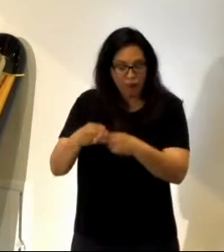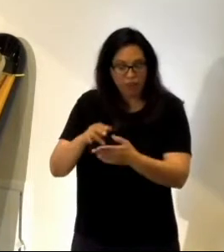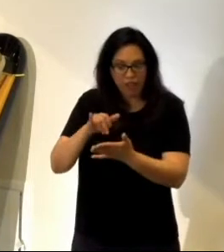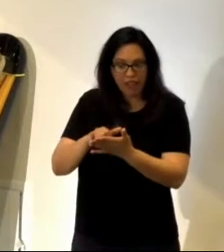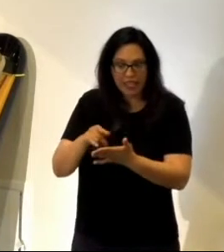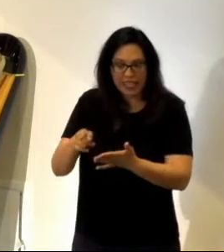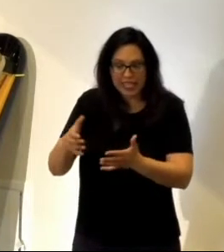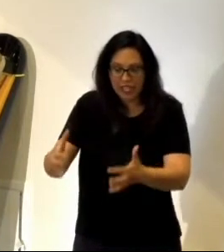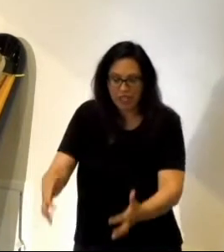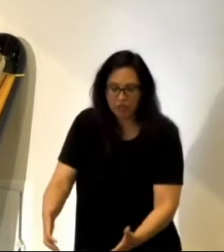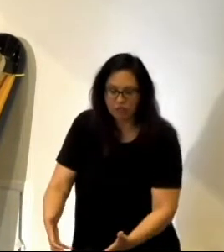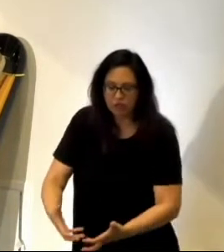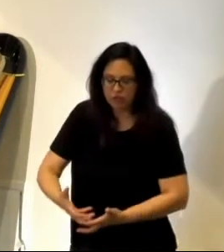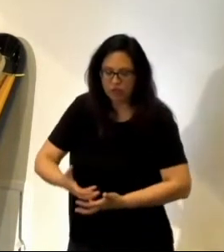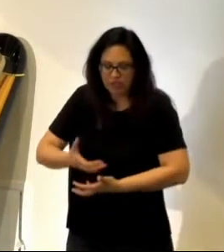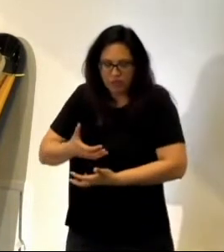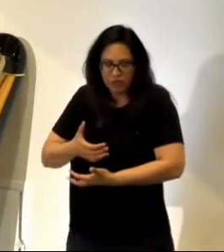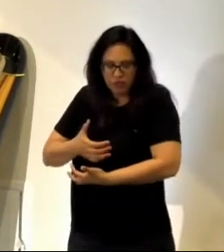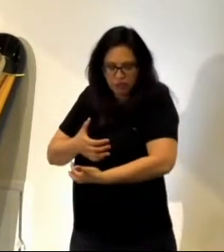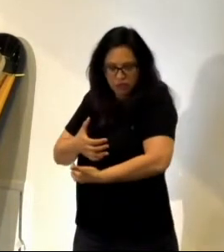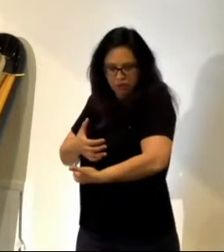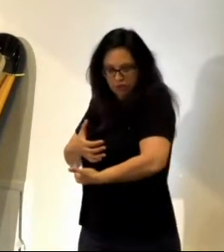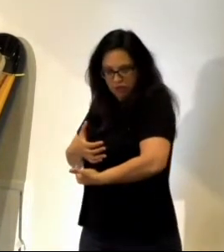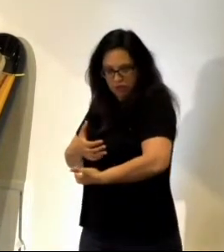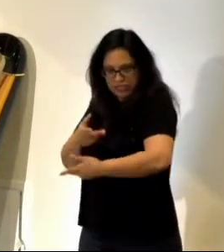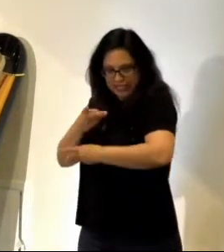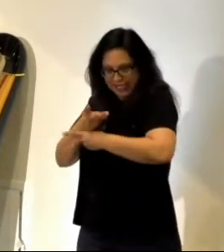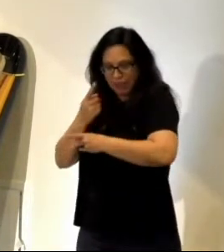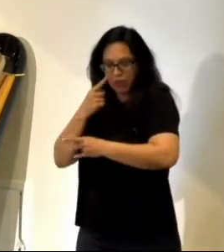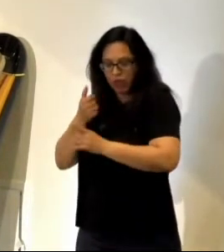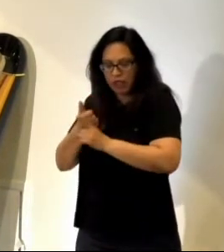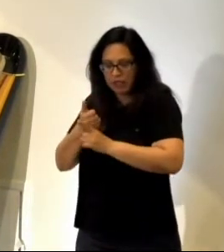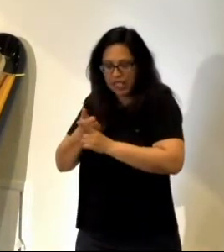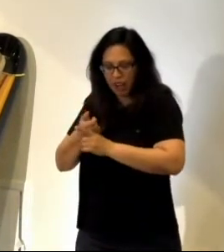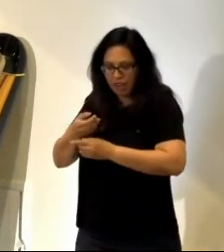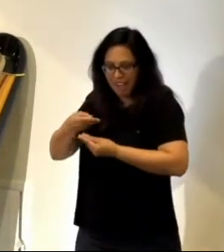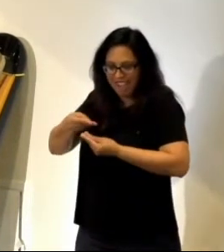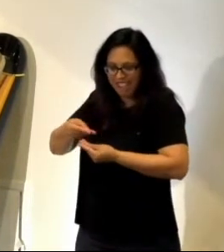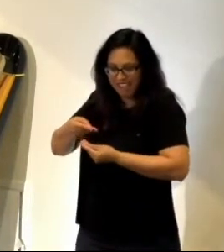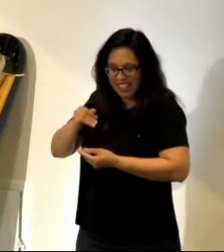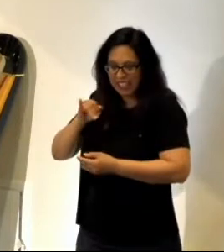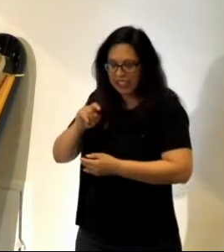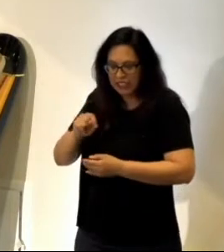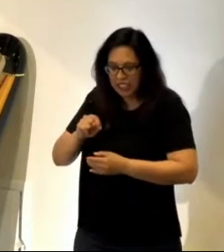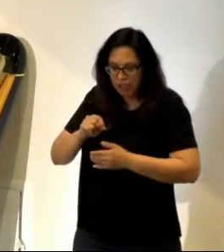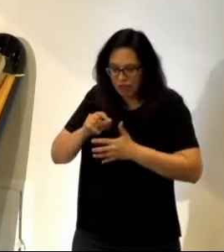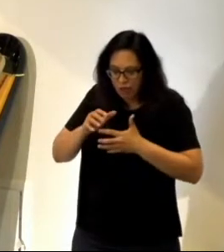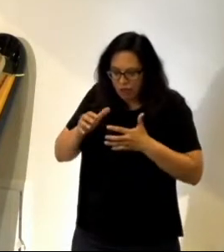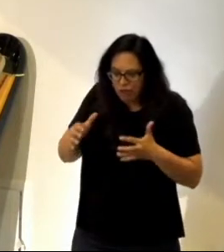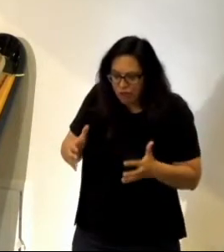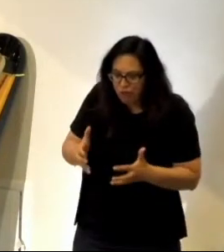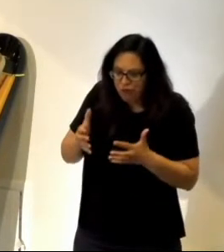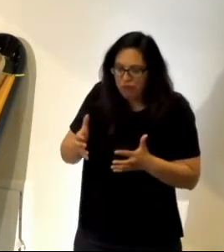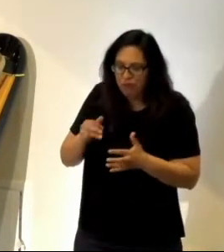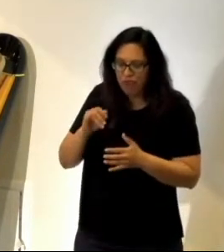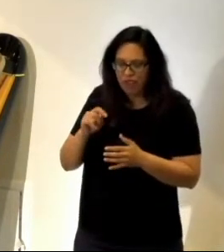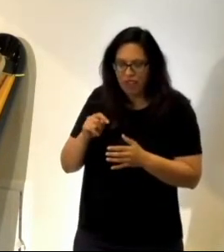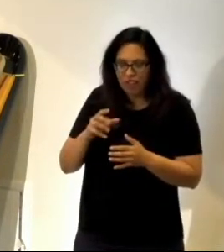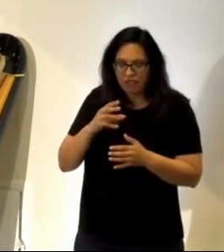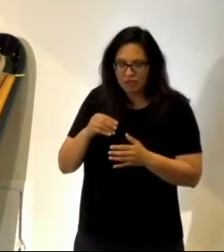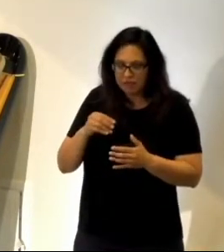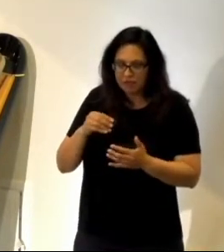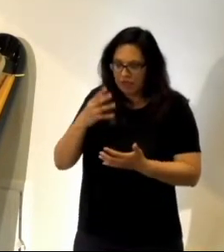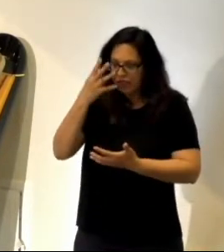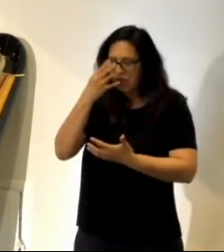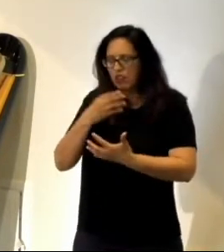it up, and he keeps it to himself. And he feeds it, and he nourishes it, and it sleeps